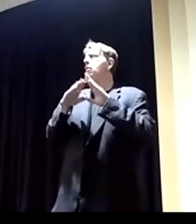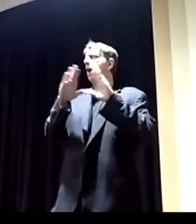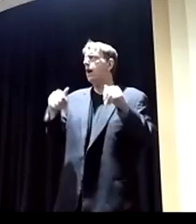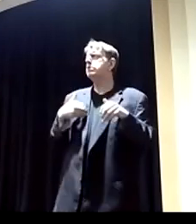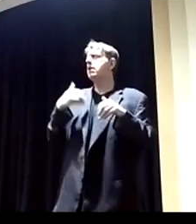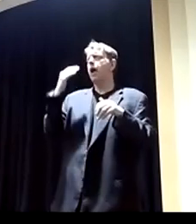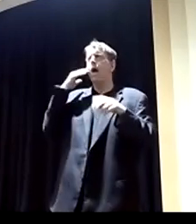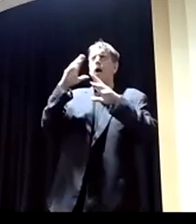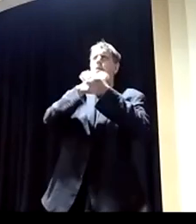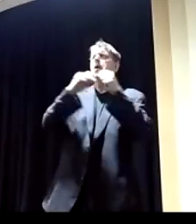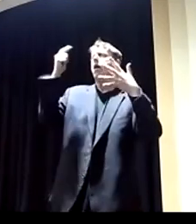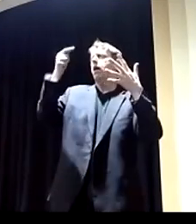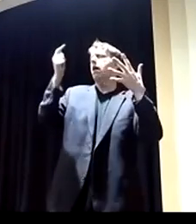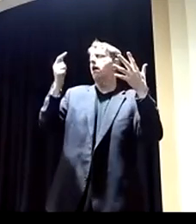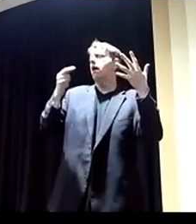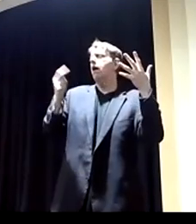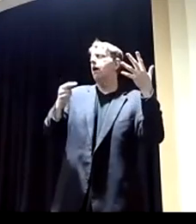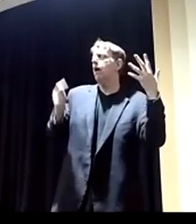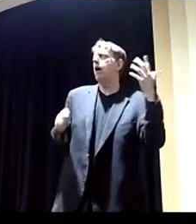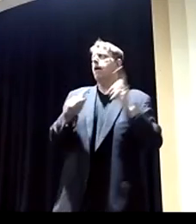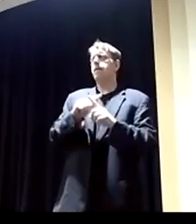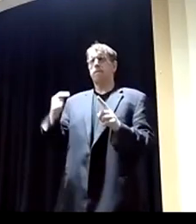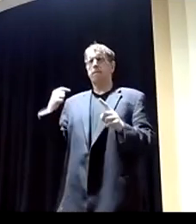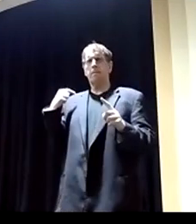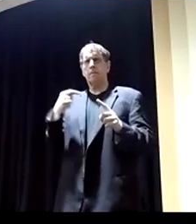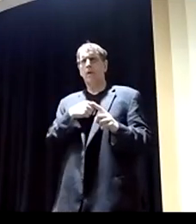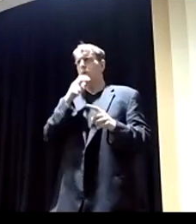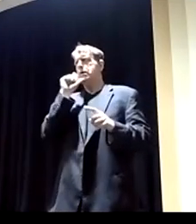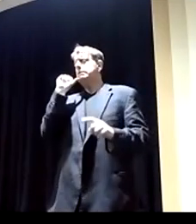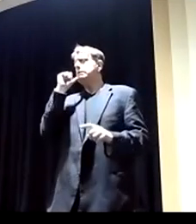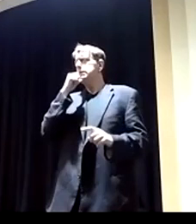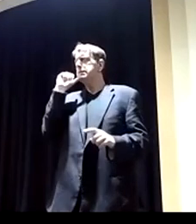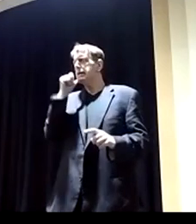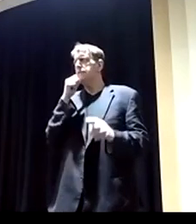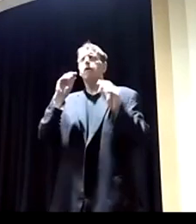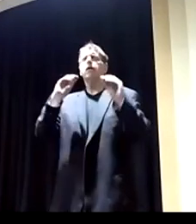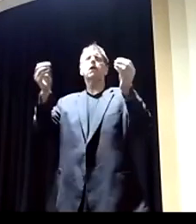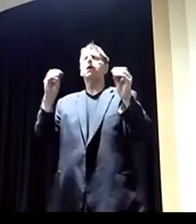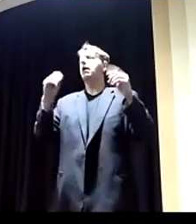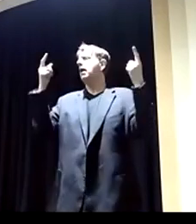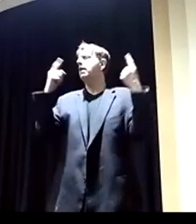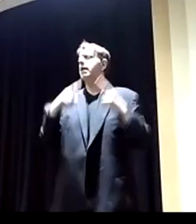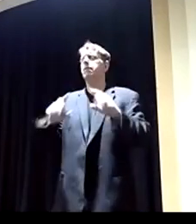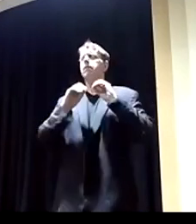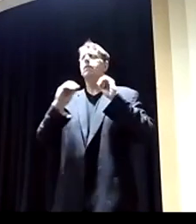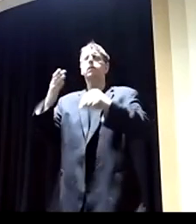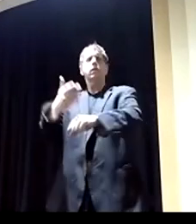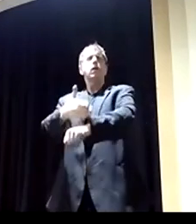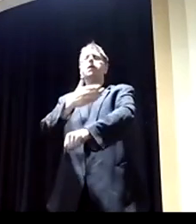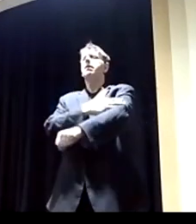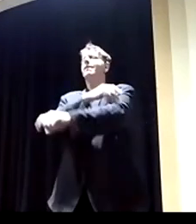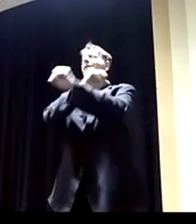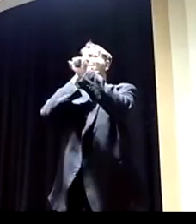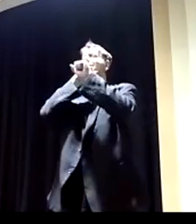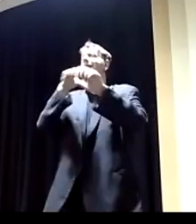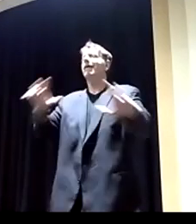know Biden and the rest of it. But for the rest of us who hurt and are on the ground, you're not doing anything. It is clearly not enough. People